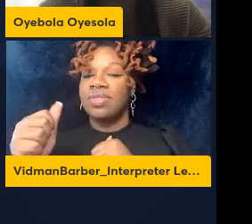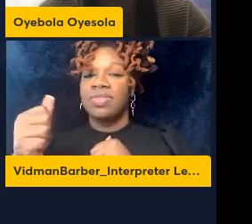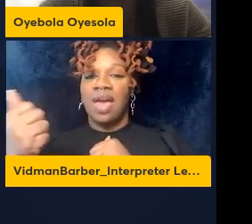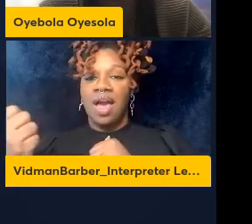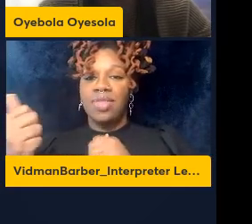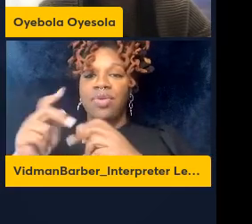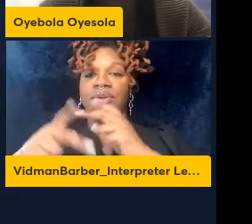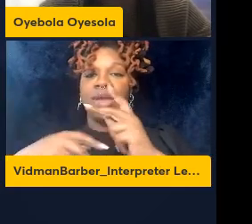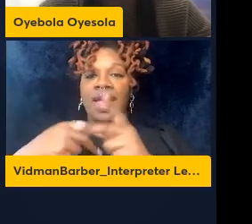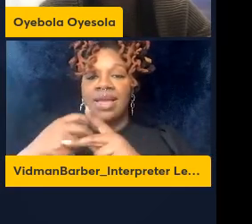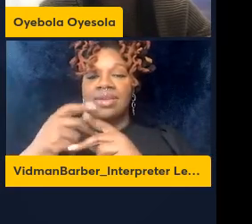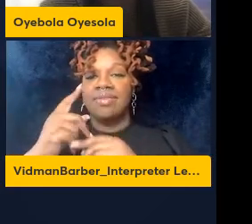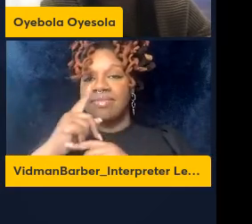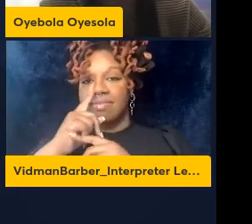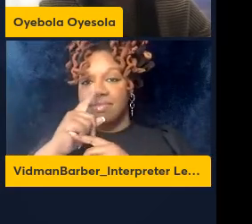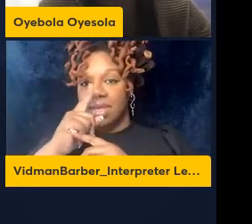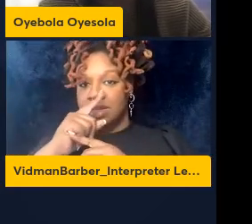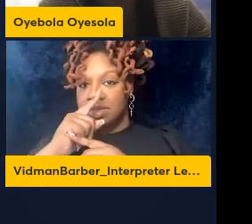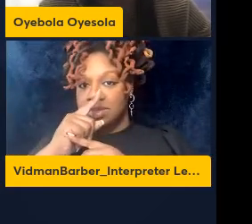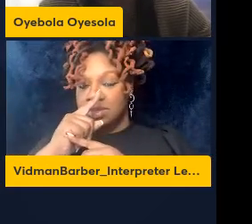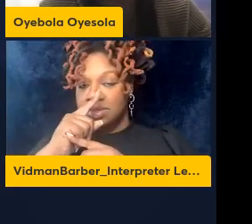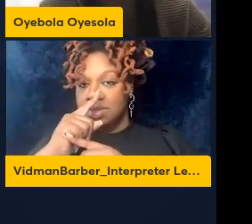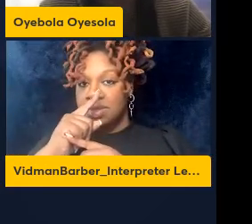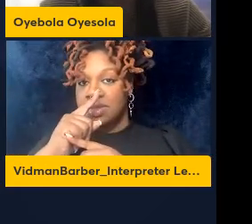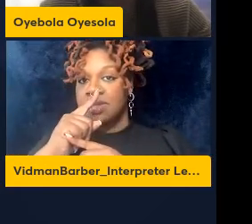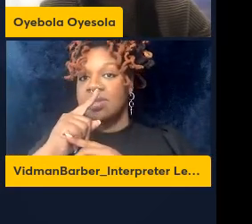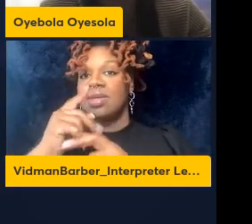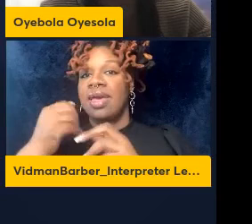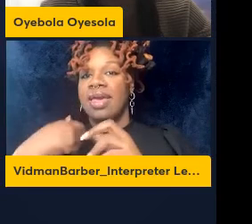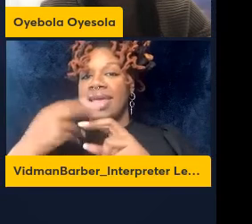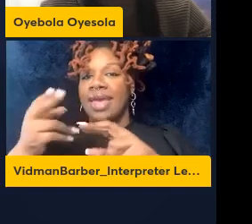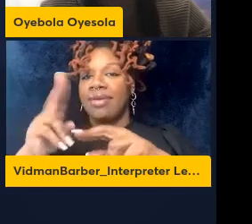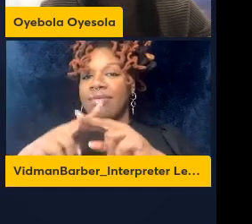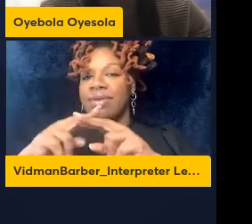prevalence or in the percentage of mice that have worms